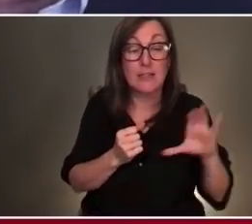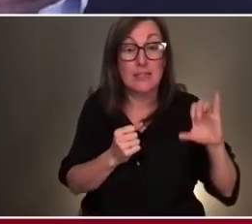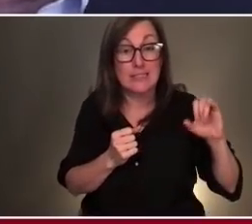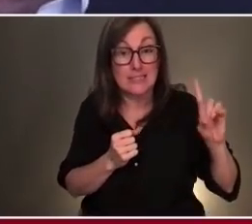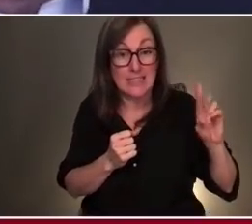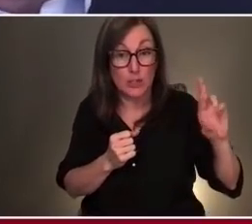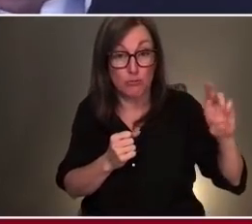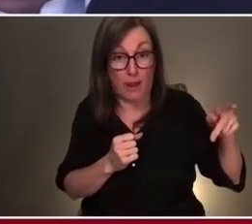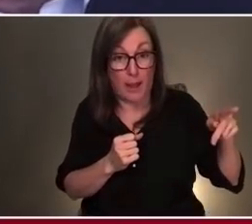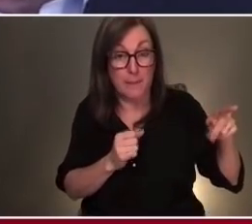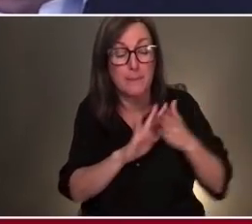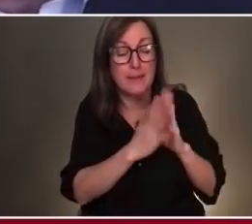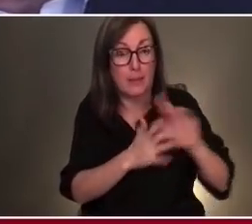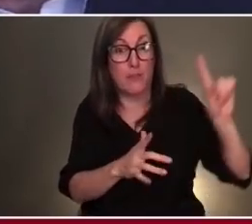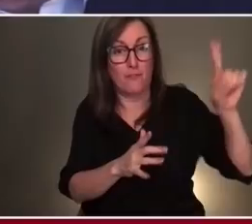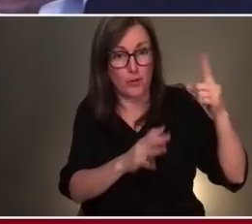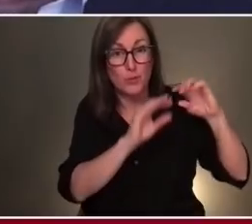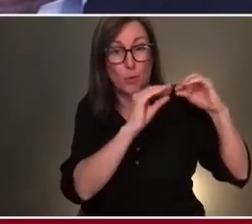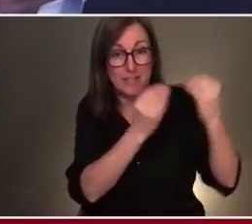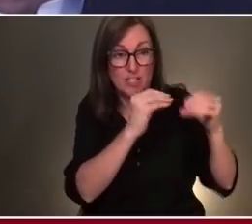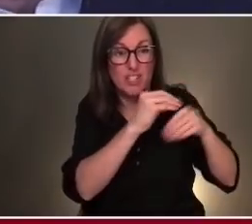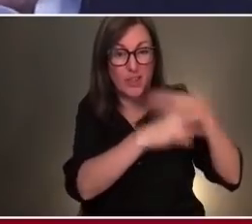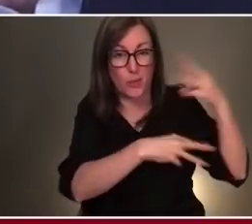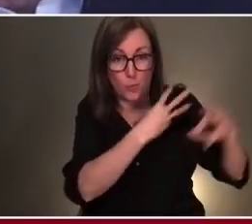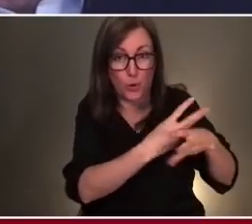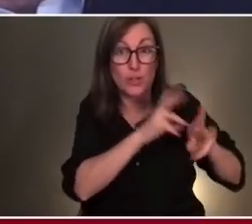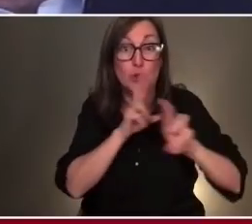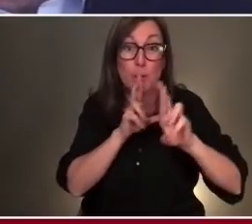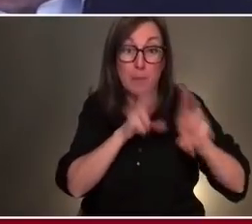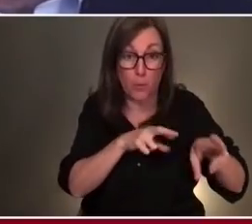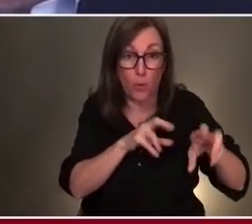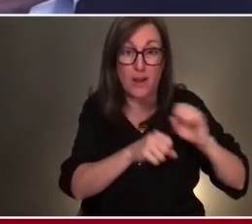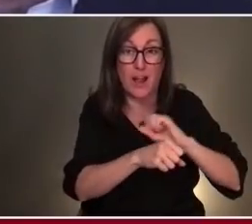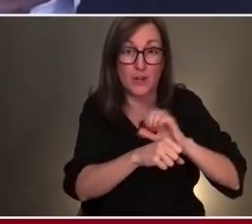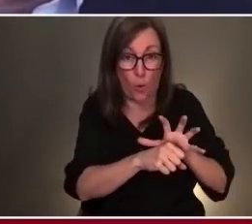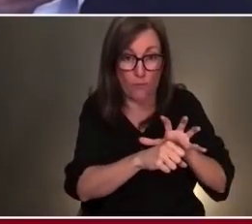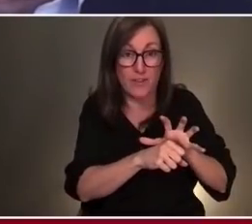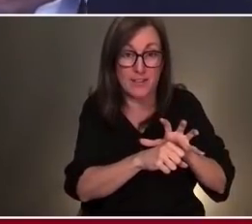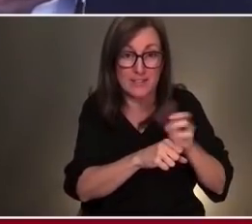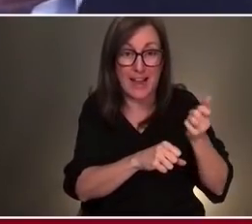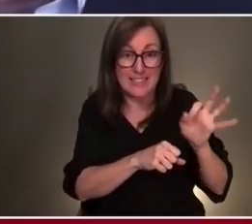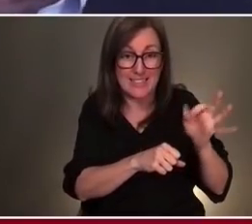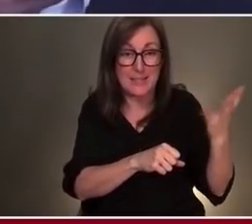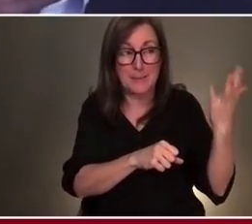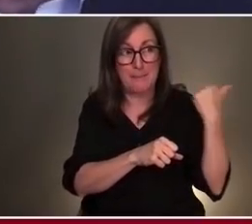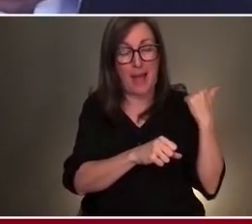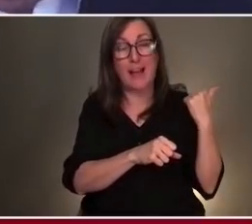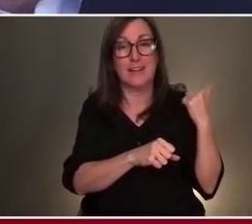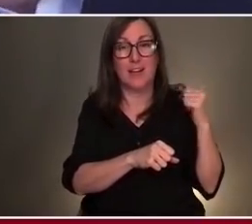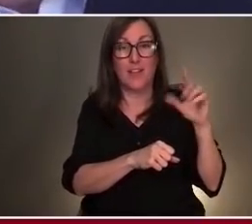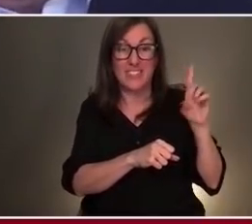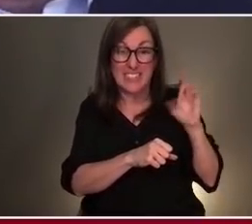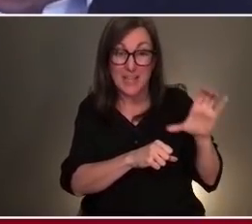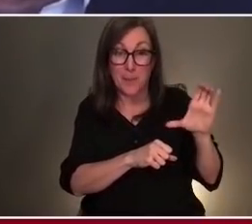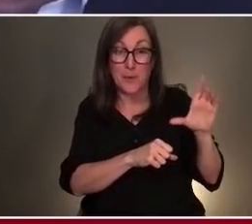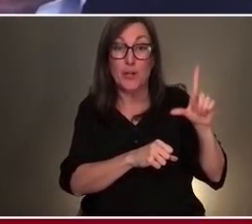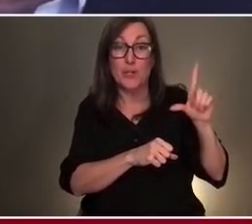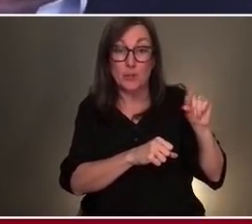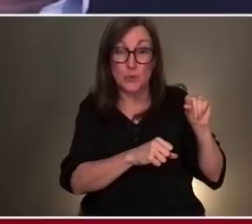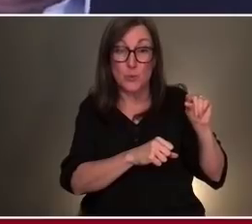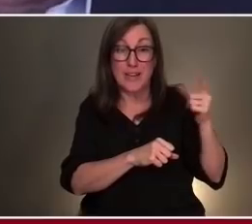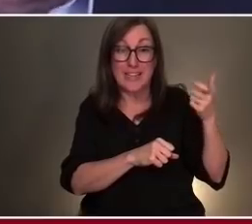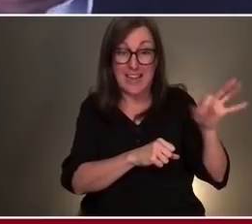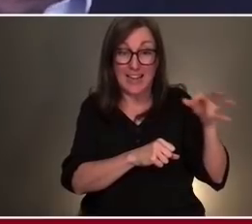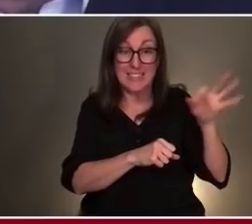first organizations in the world to report on COVID-19 back in December of 2019. We actually published a